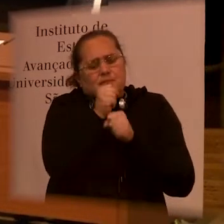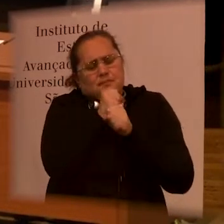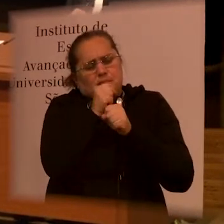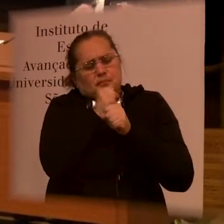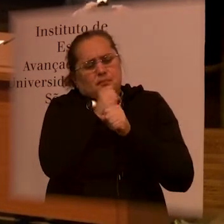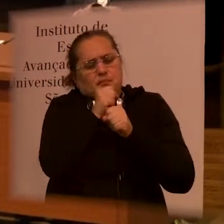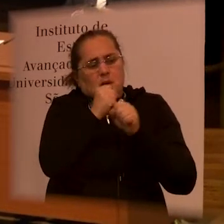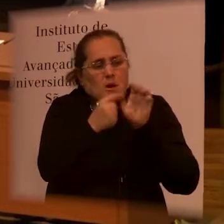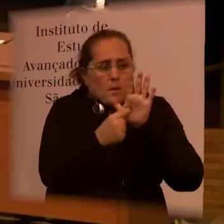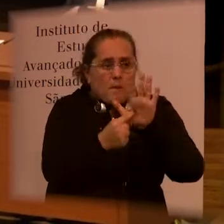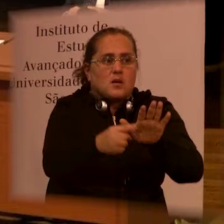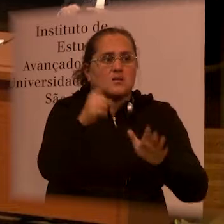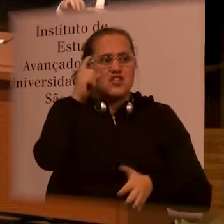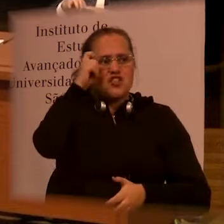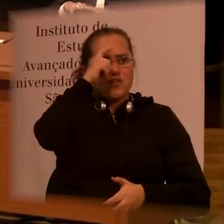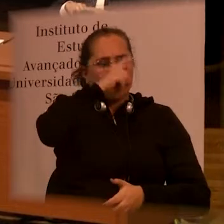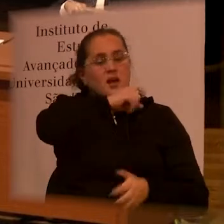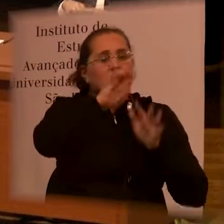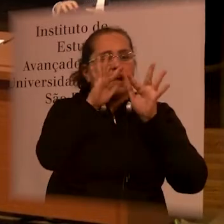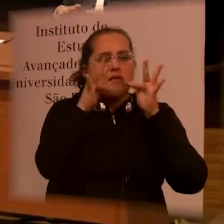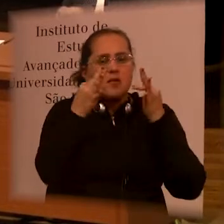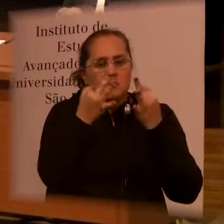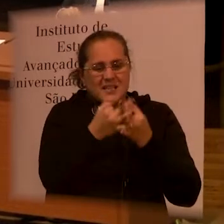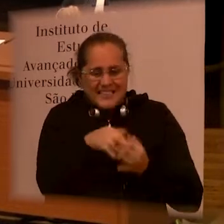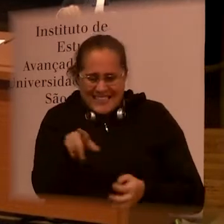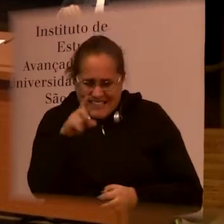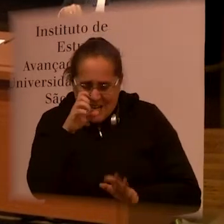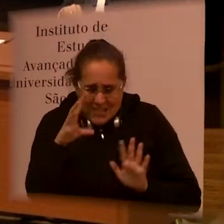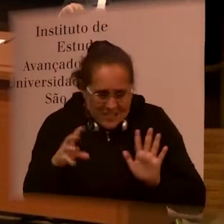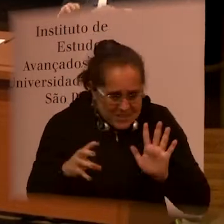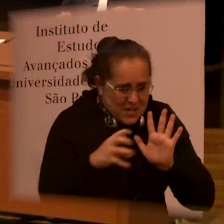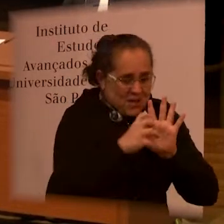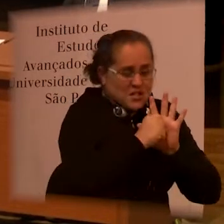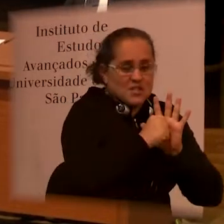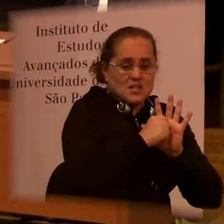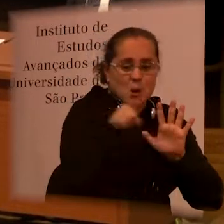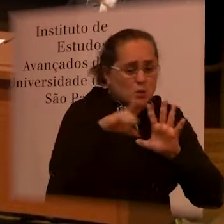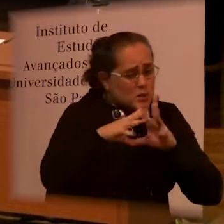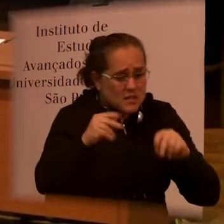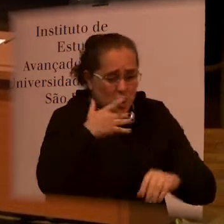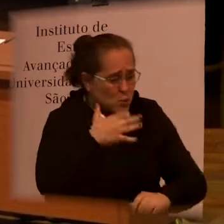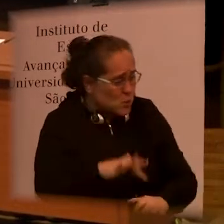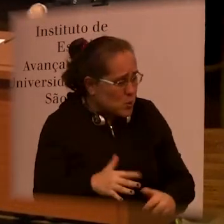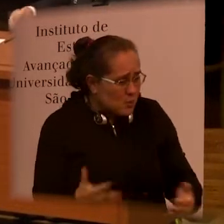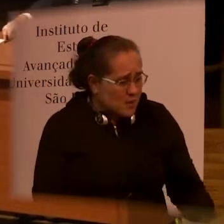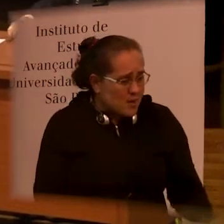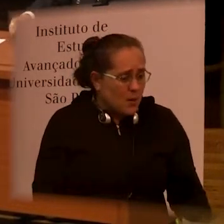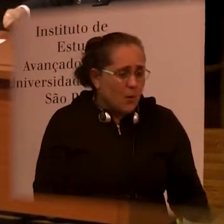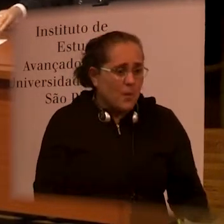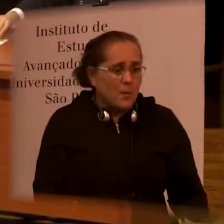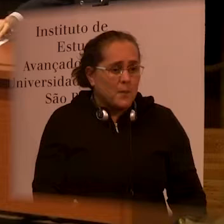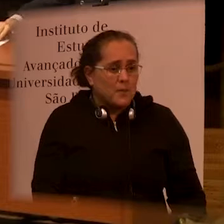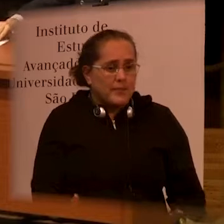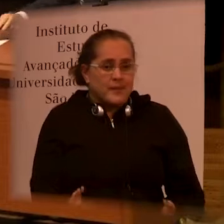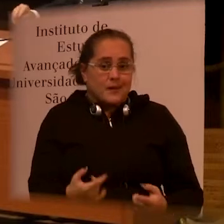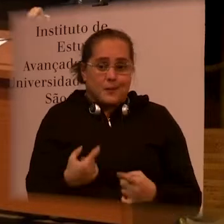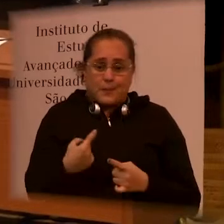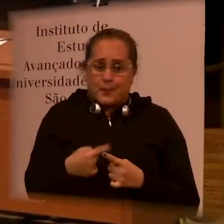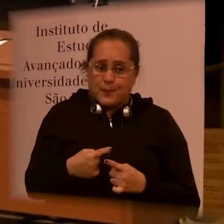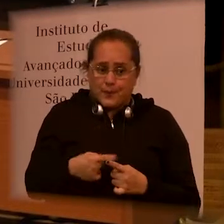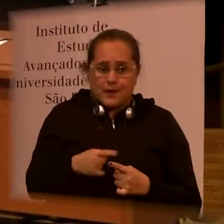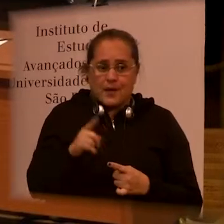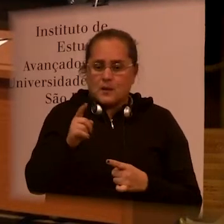we've been mapping that for 10 years, and most families have a hard time in recording that